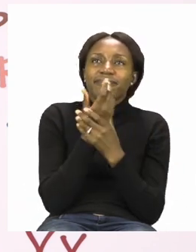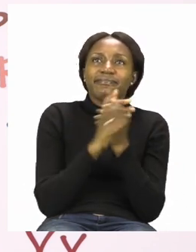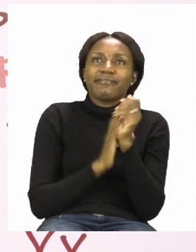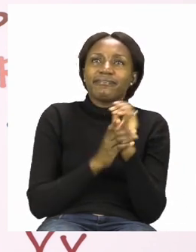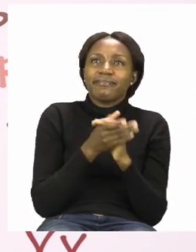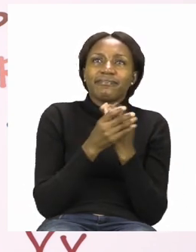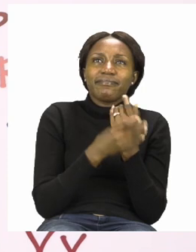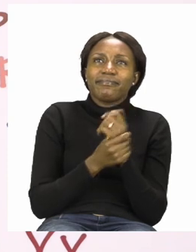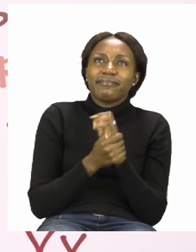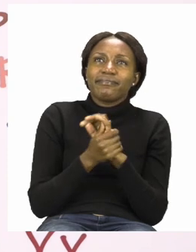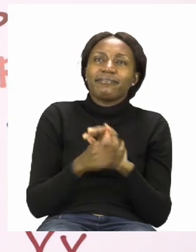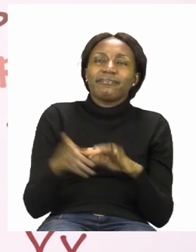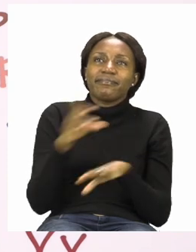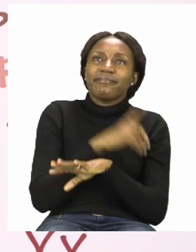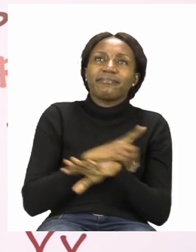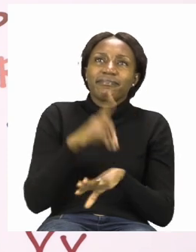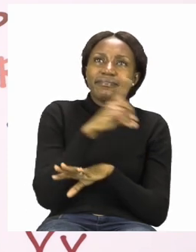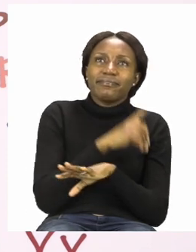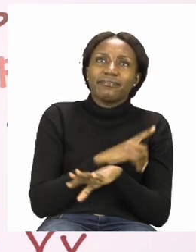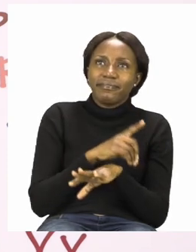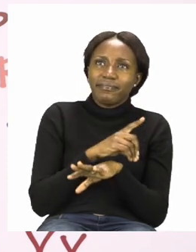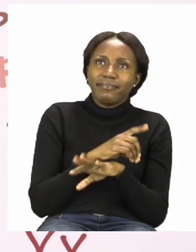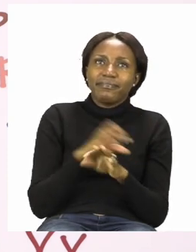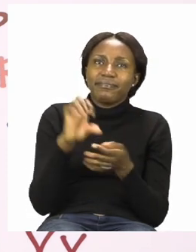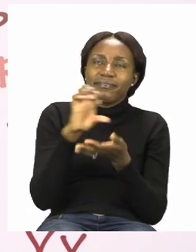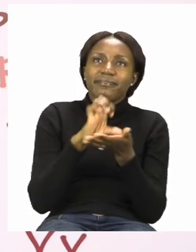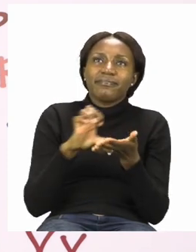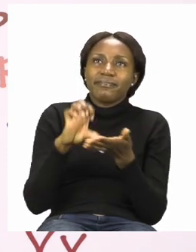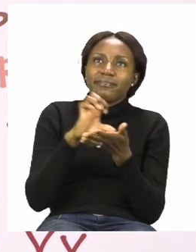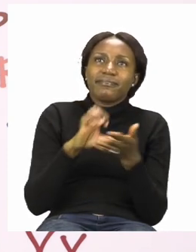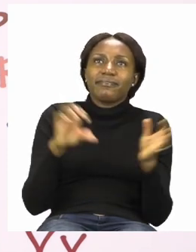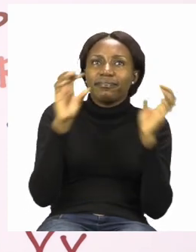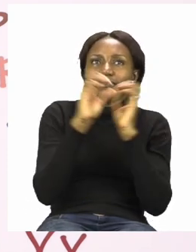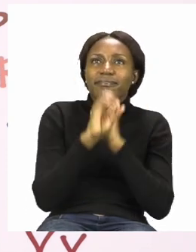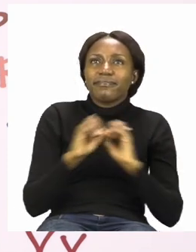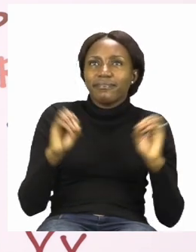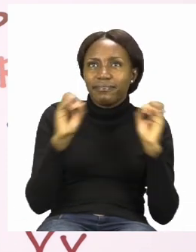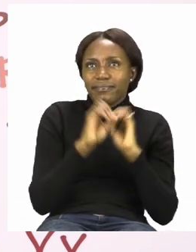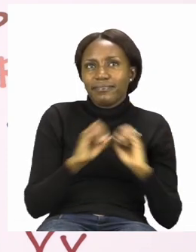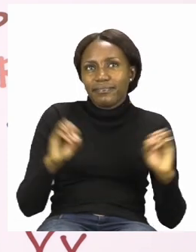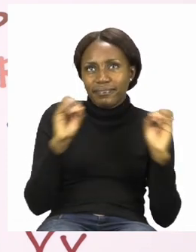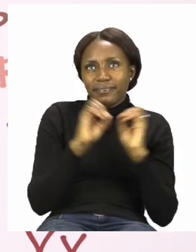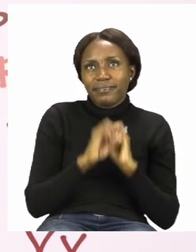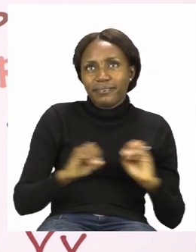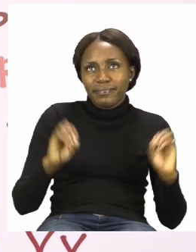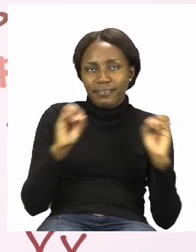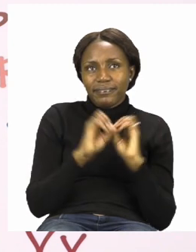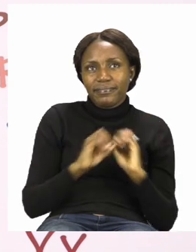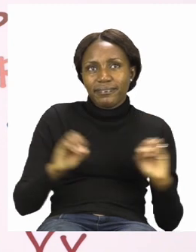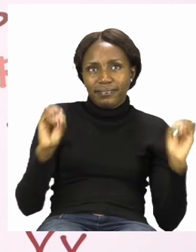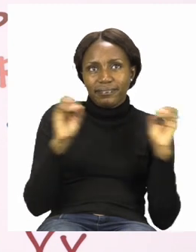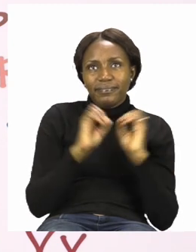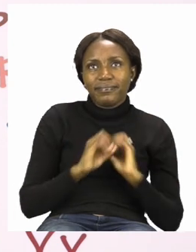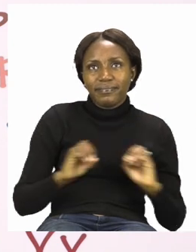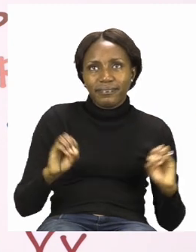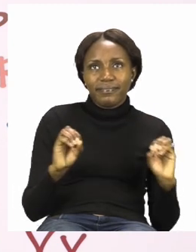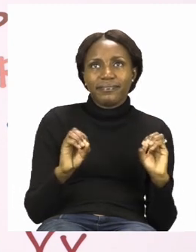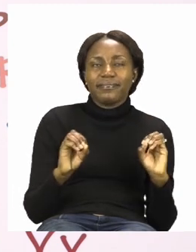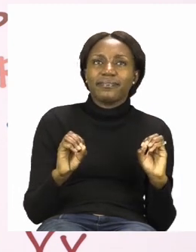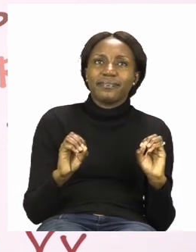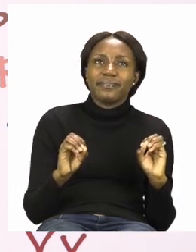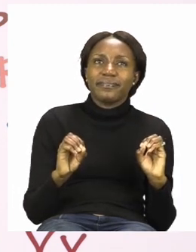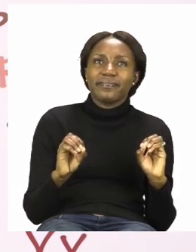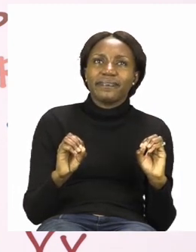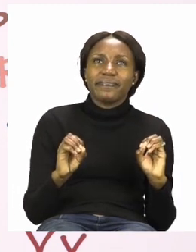sanitize every day so the germs can stay away.